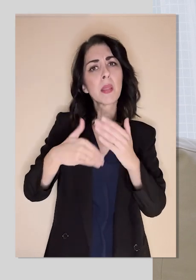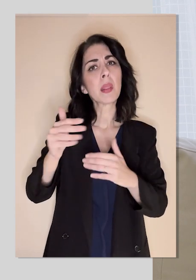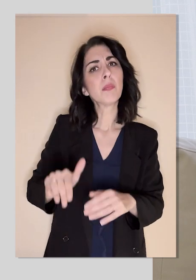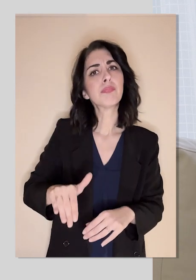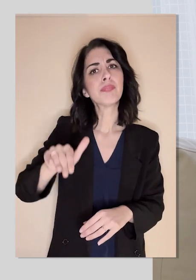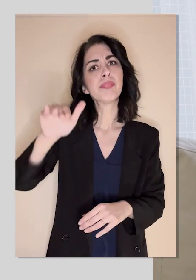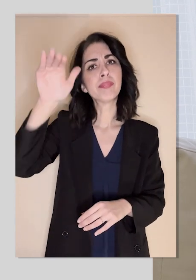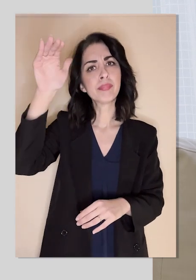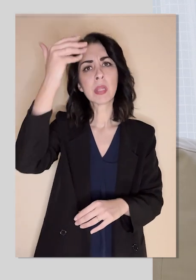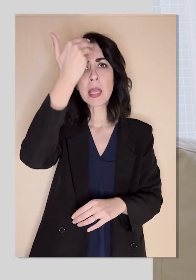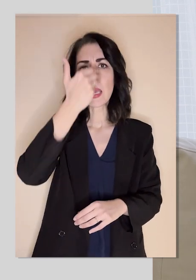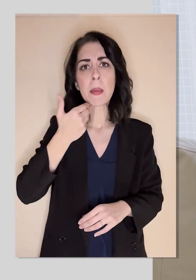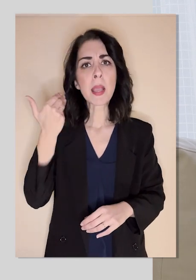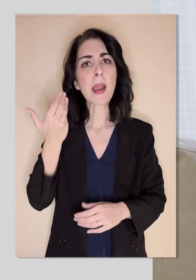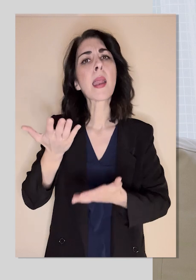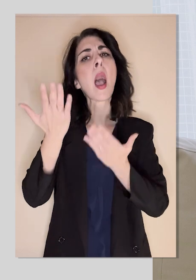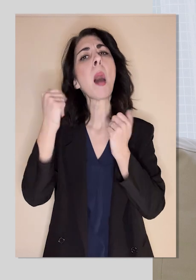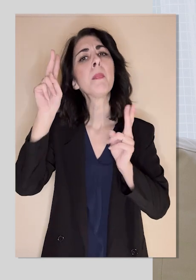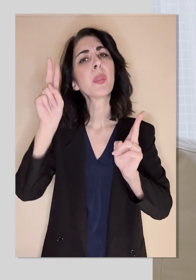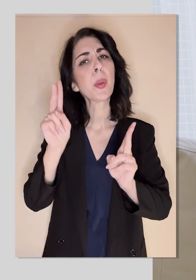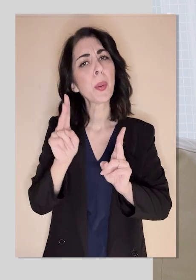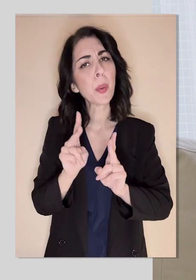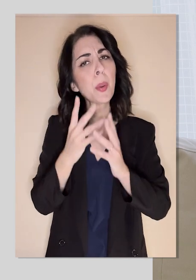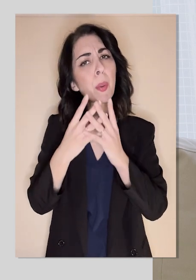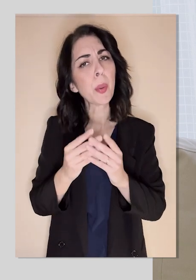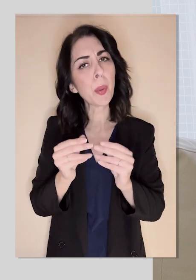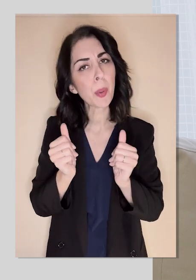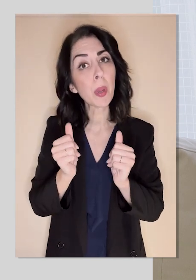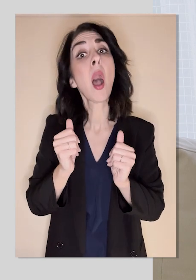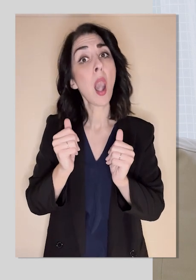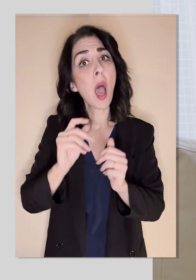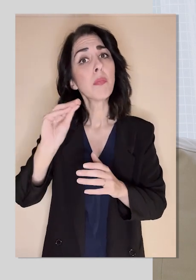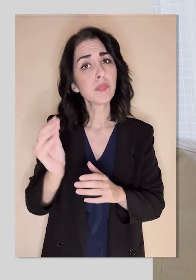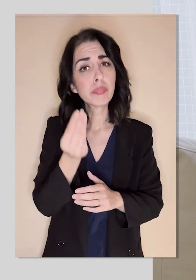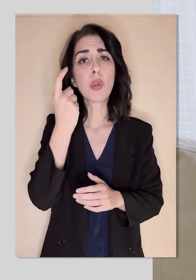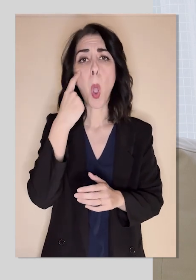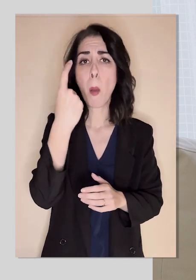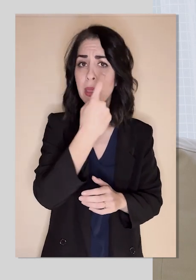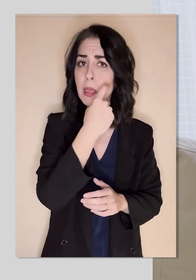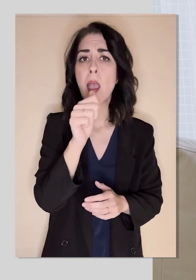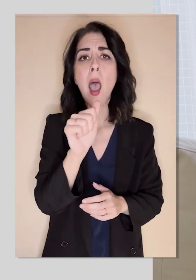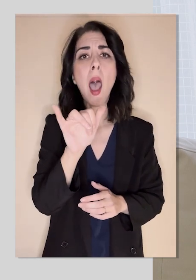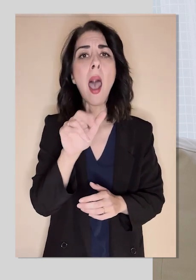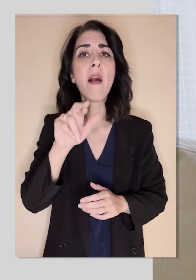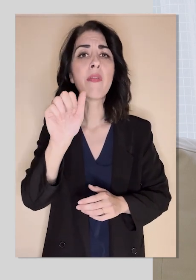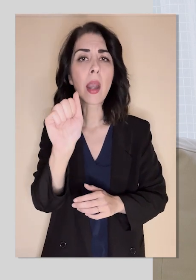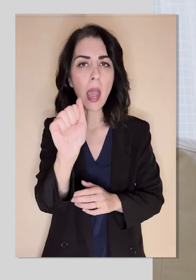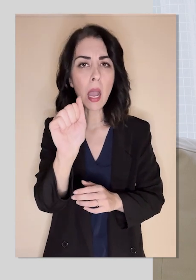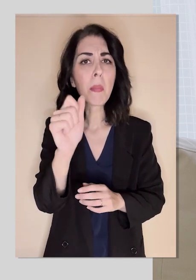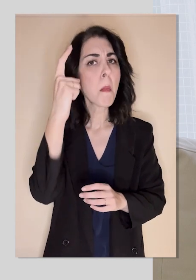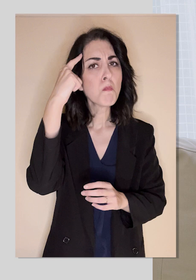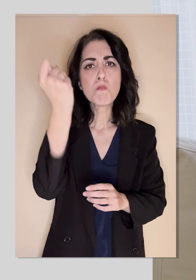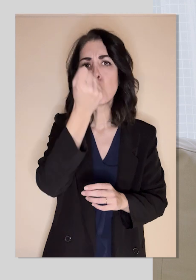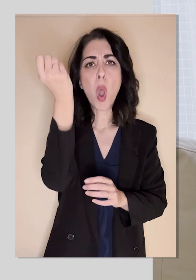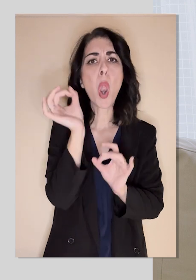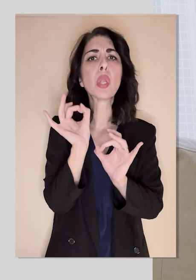and they get this visual aura anyway without the pain. And I see many people that are worried